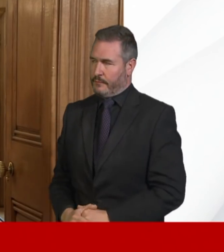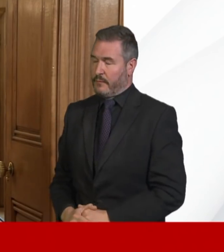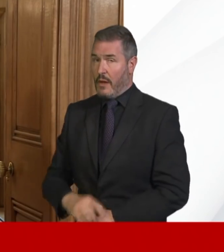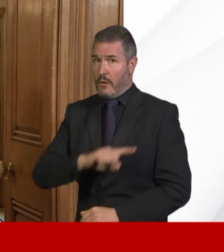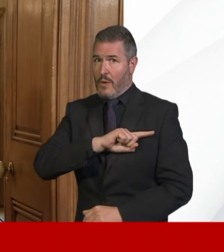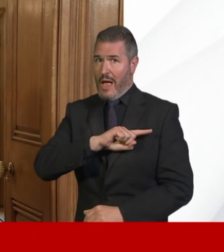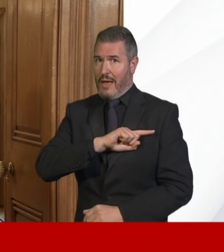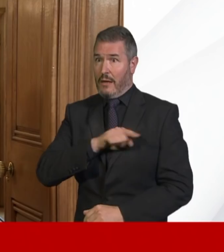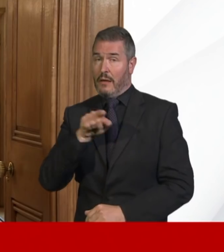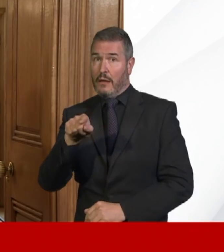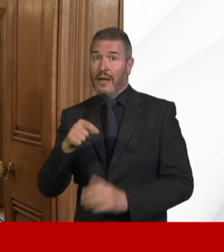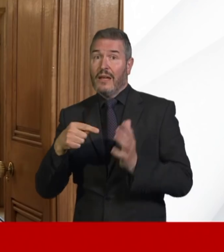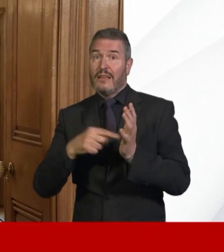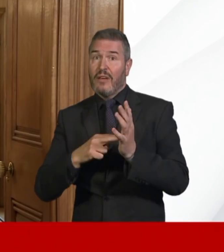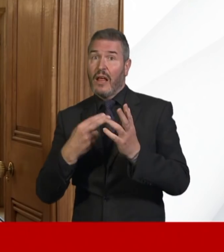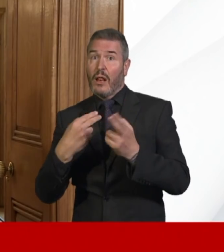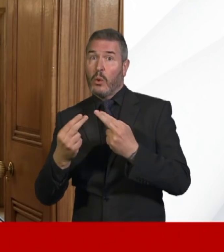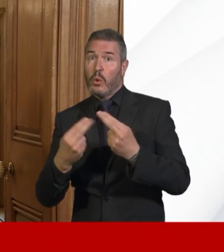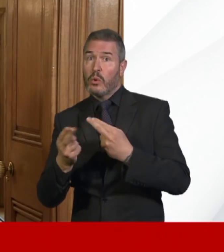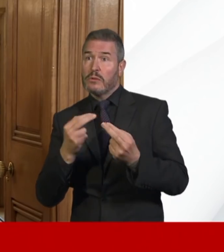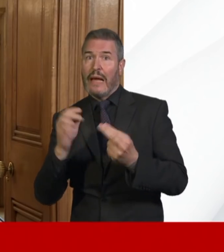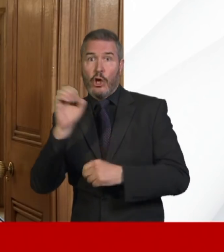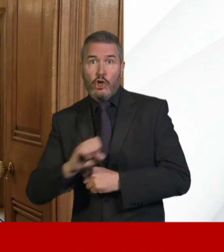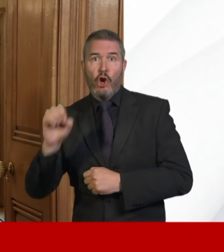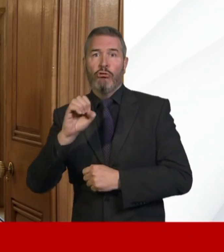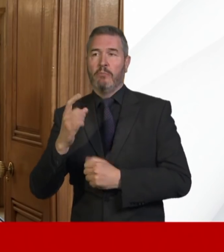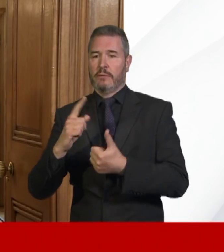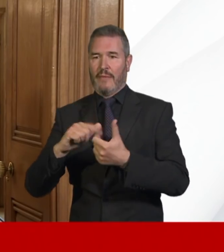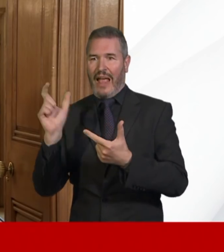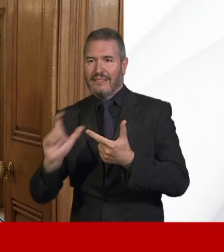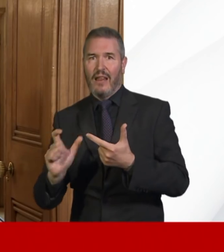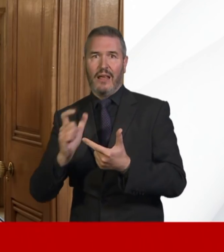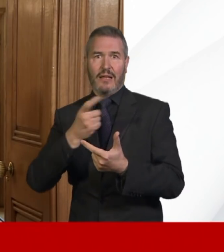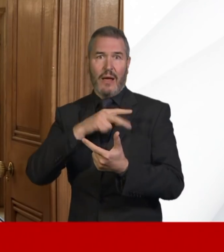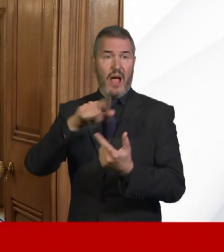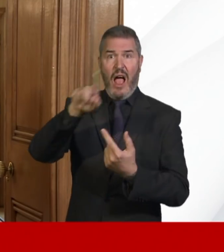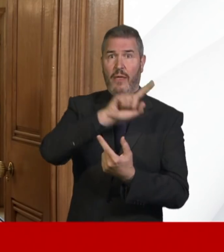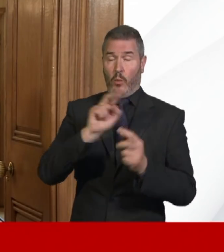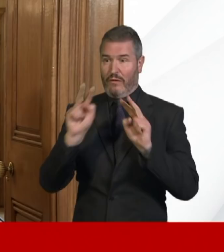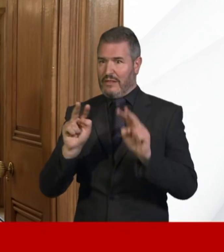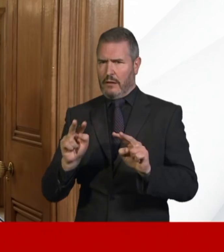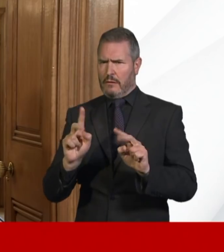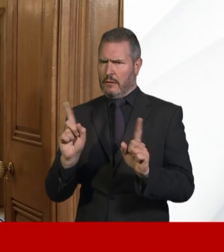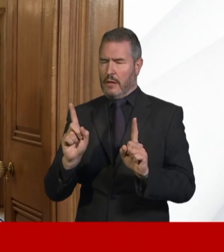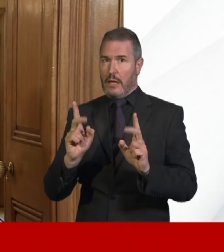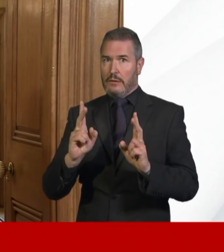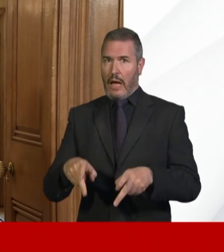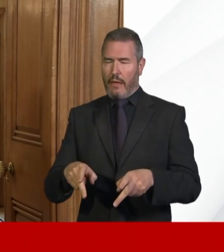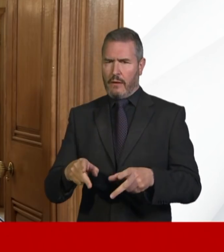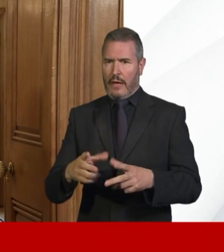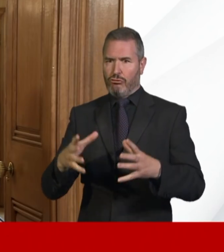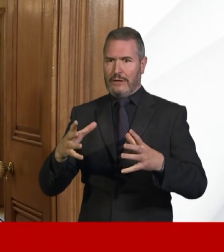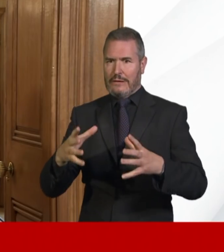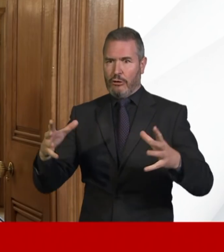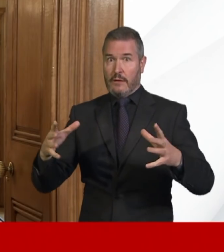news the difficult scenes in other European countries, like Italy, for example. And the deaths that we are reporting